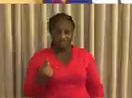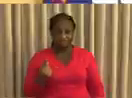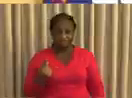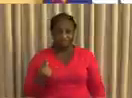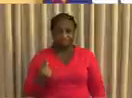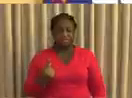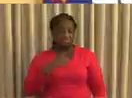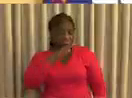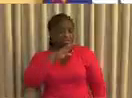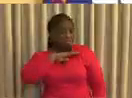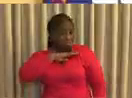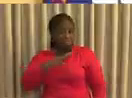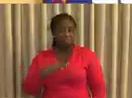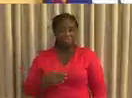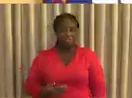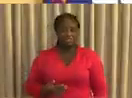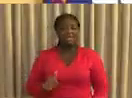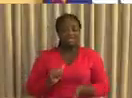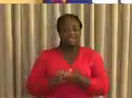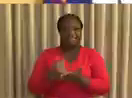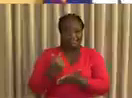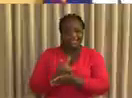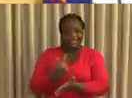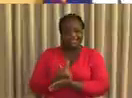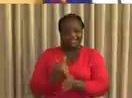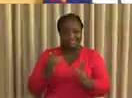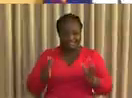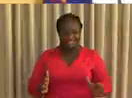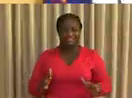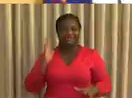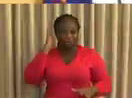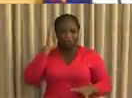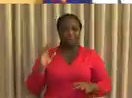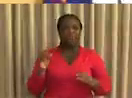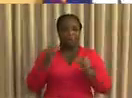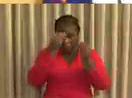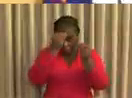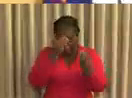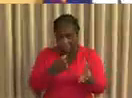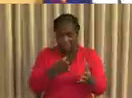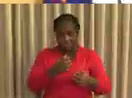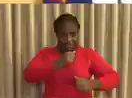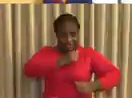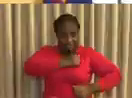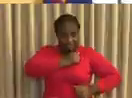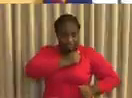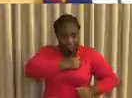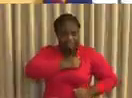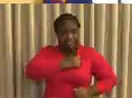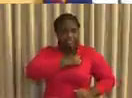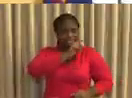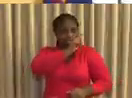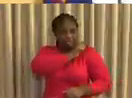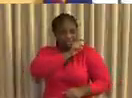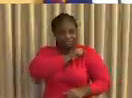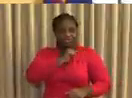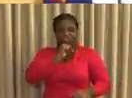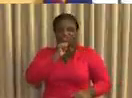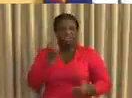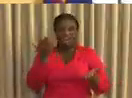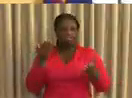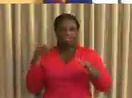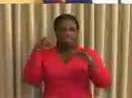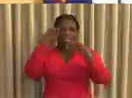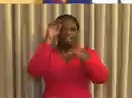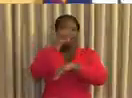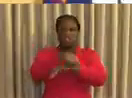Ghanaians will comply with them, and the security services will not have to intervene with extraordinary means